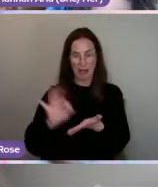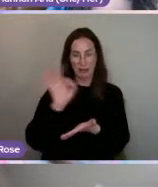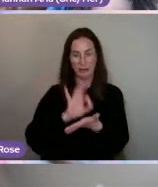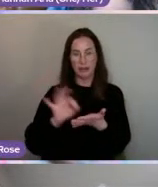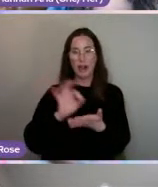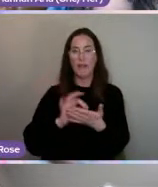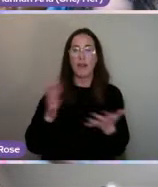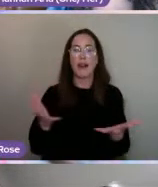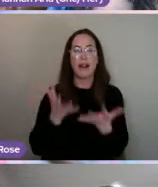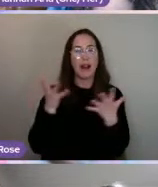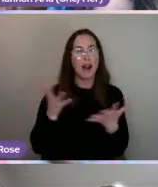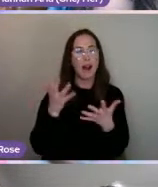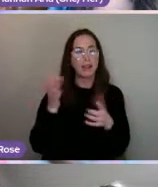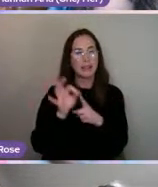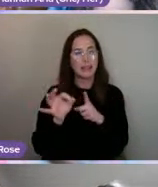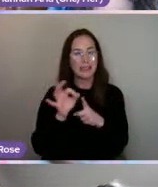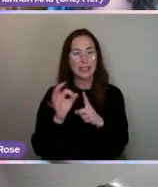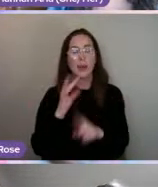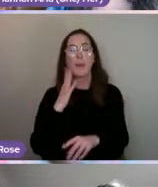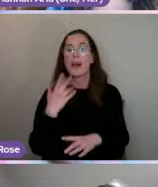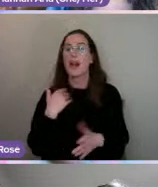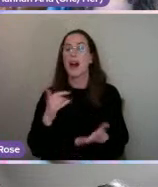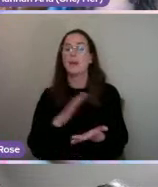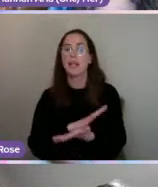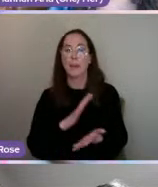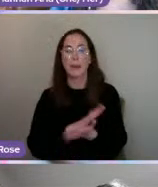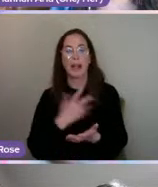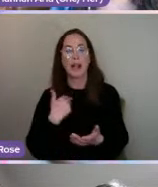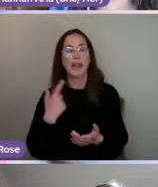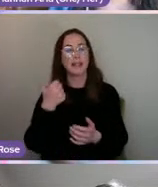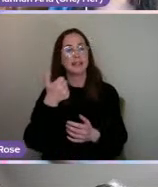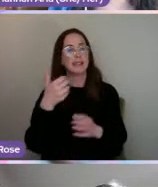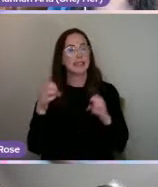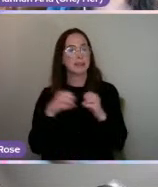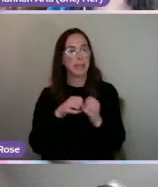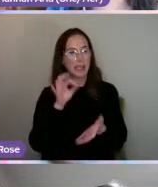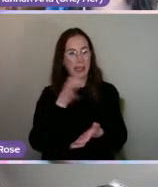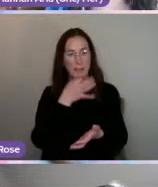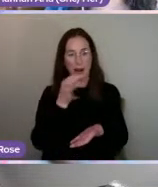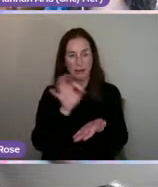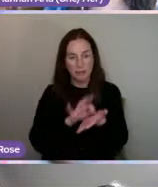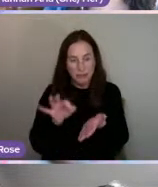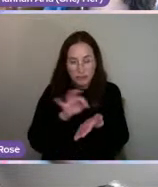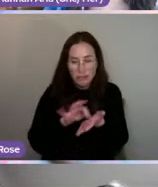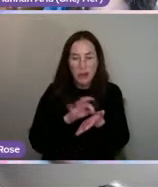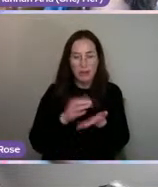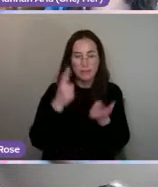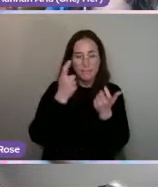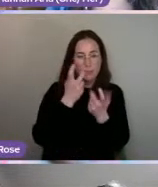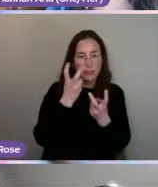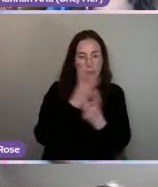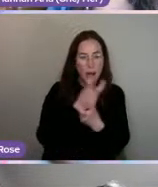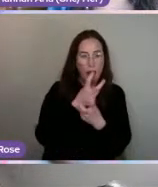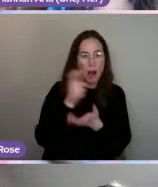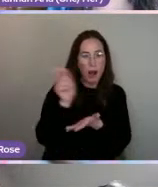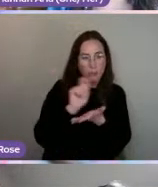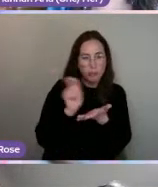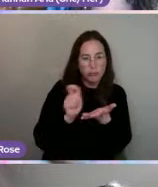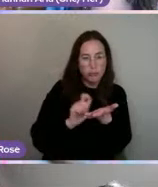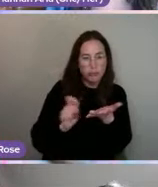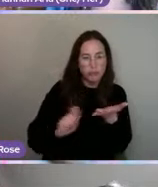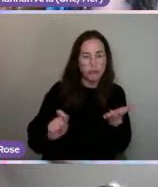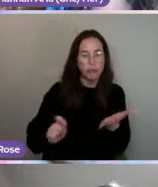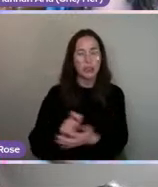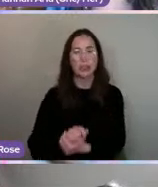detail. Once I was happy with it, I used a 6B pencil just to get more of the dark shading in.